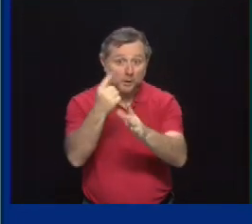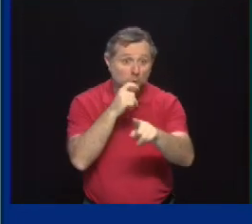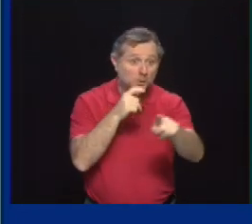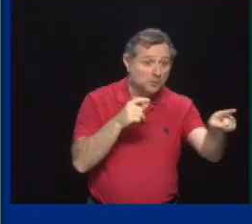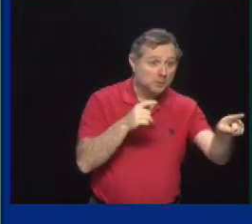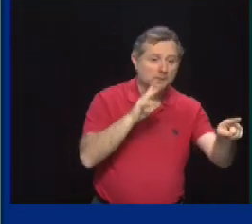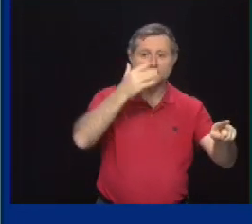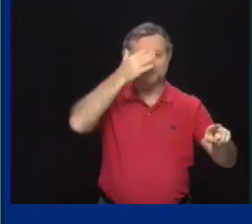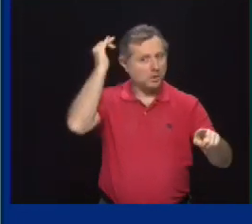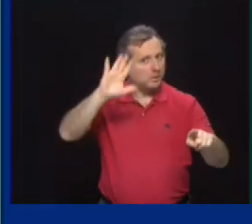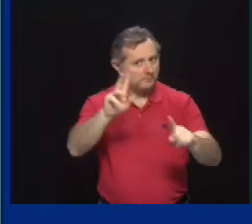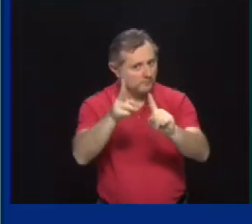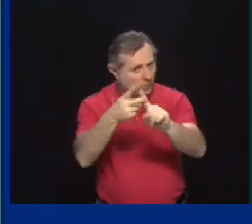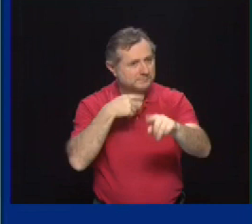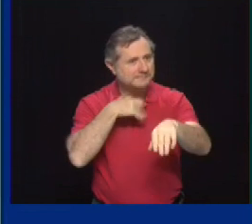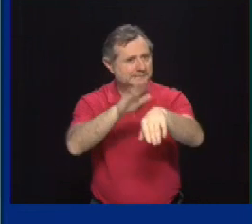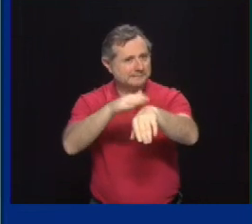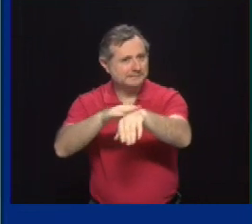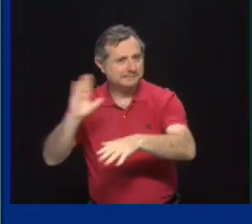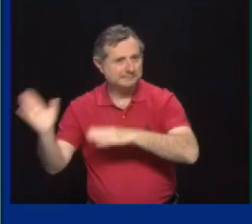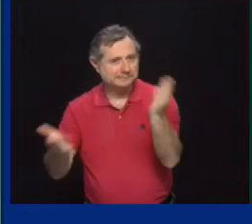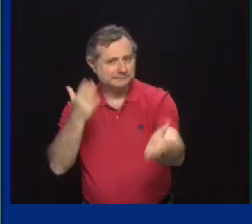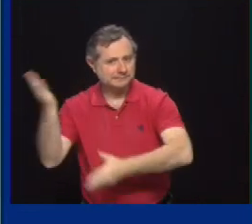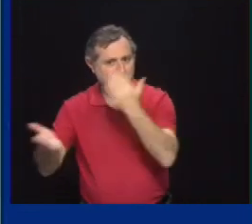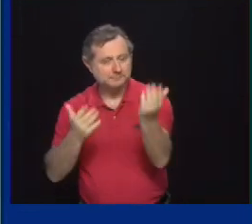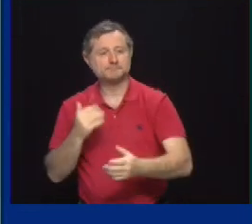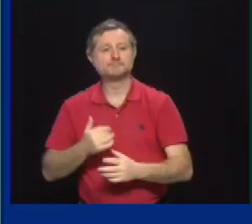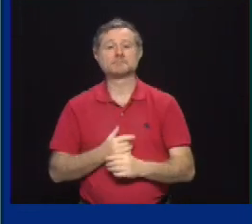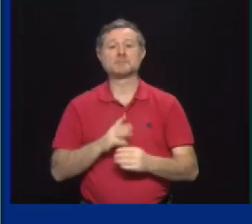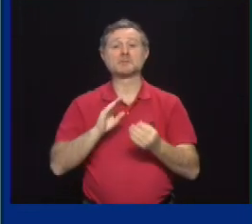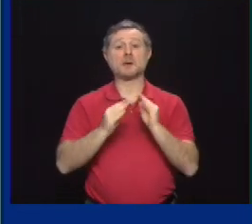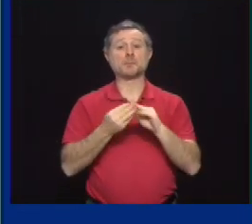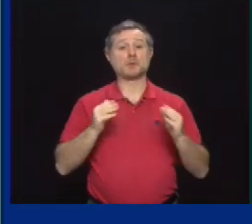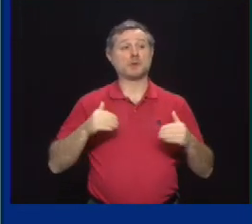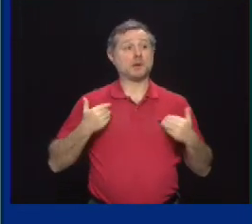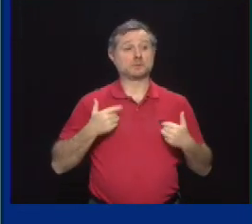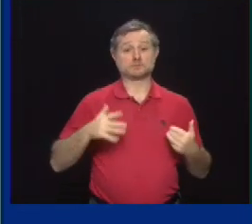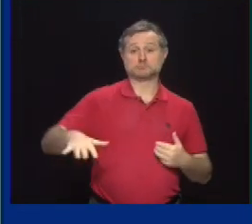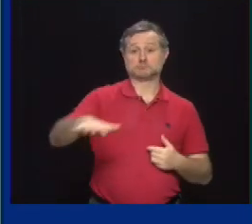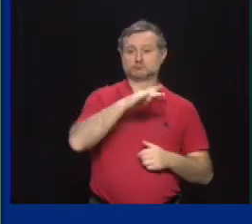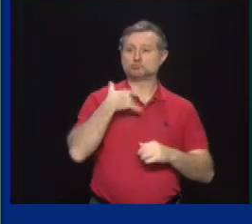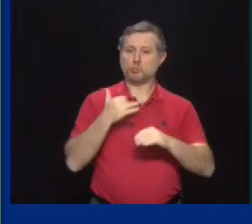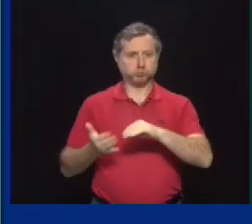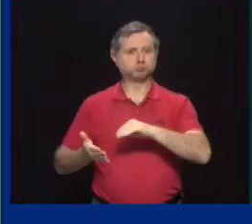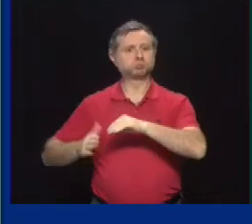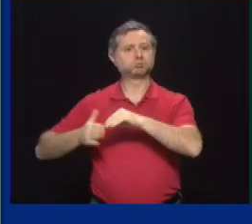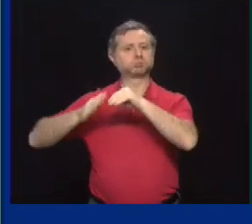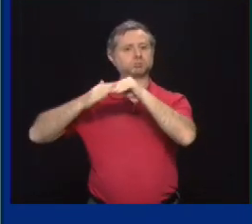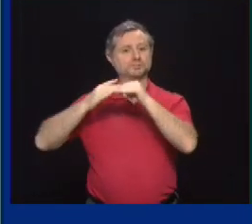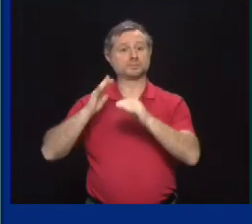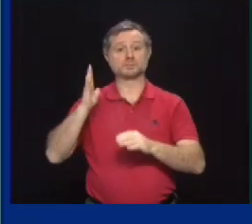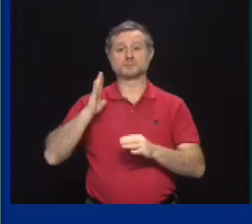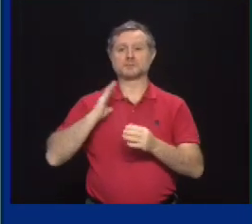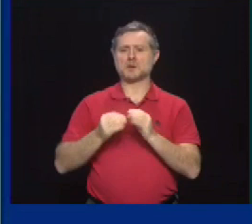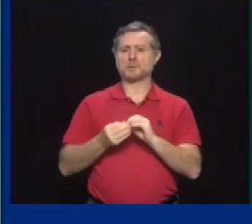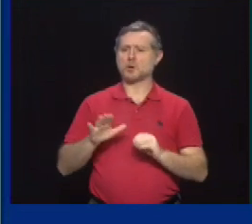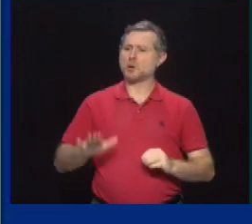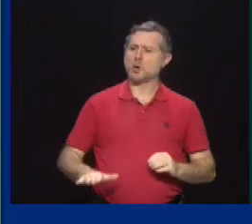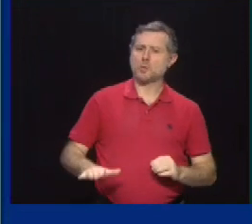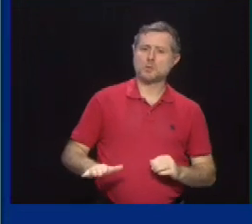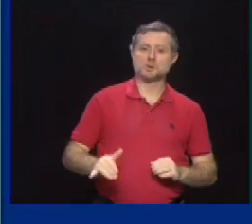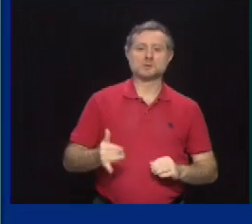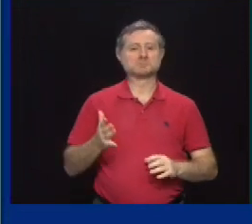protect it until you get that other dose. But our numbers with the young people are going up. That number was quite a lower the first when we started tracking this. So we're at about